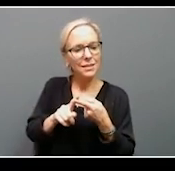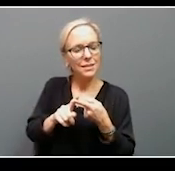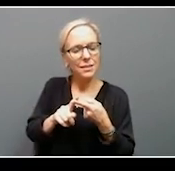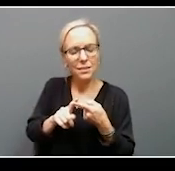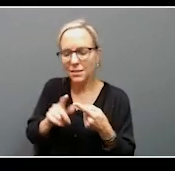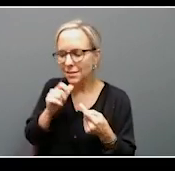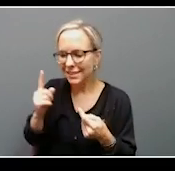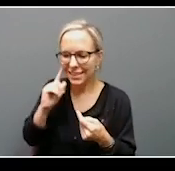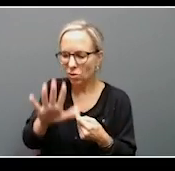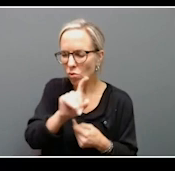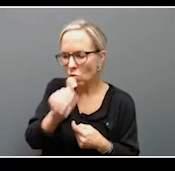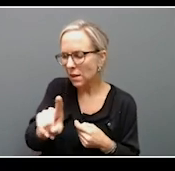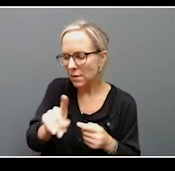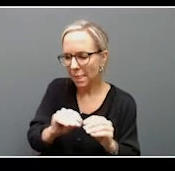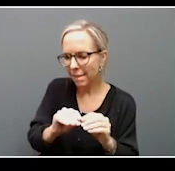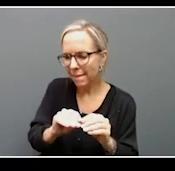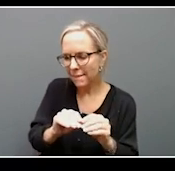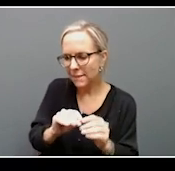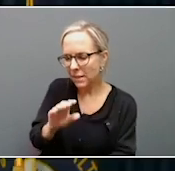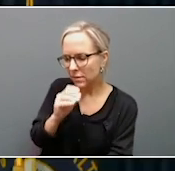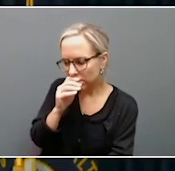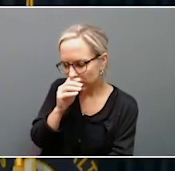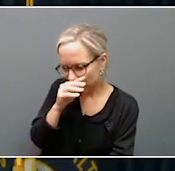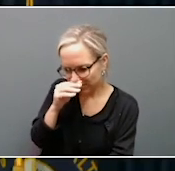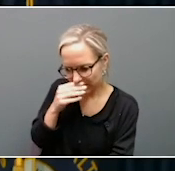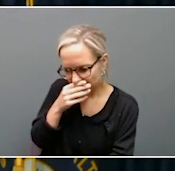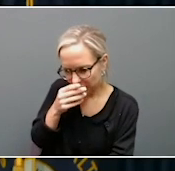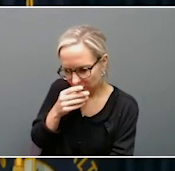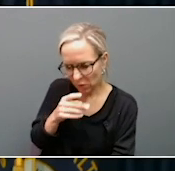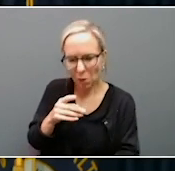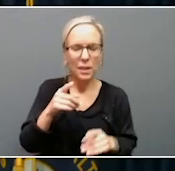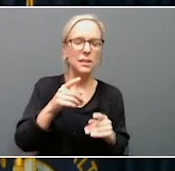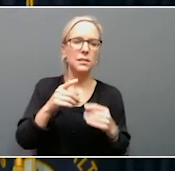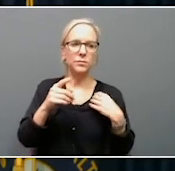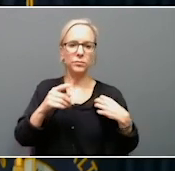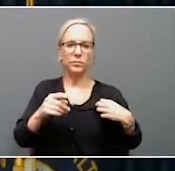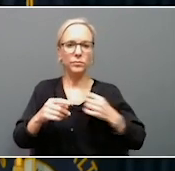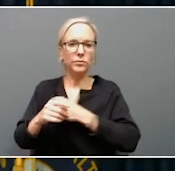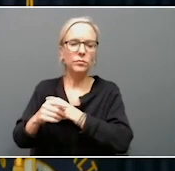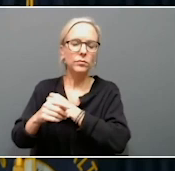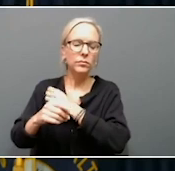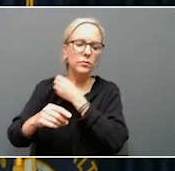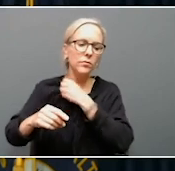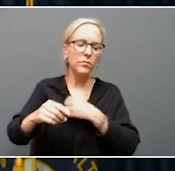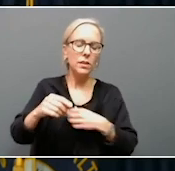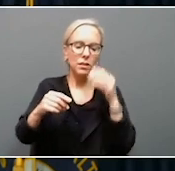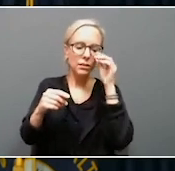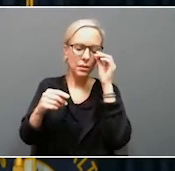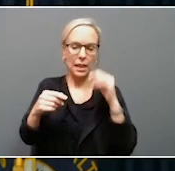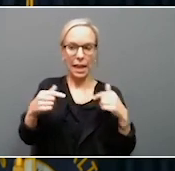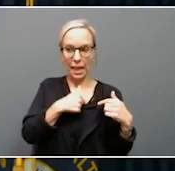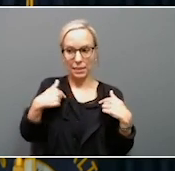CFS. What are you guys going to talk about? Yeah, well, look. It's to. Yeah, we, as parents